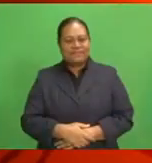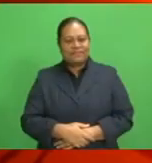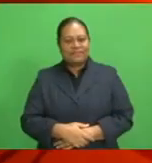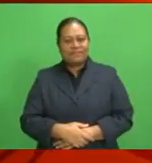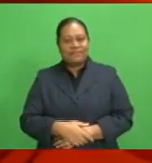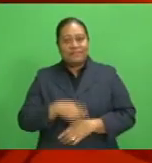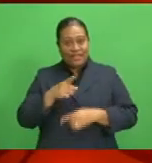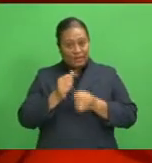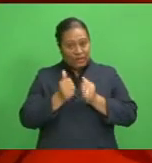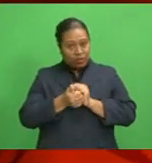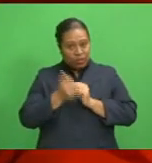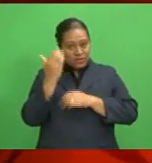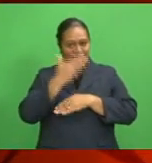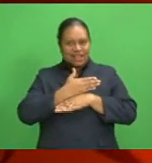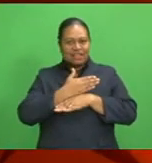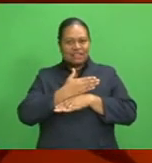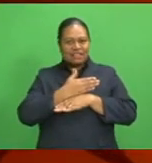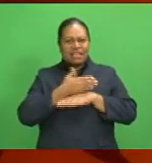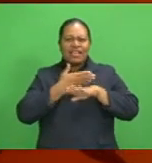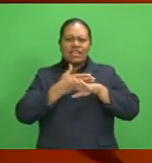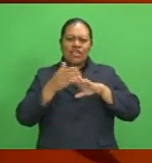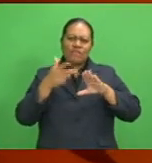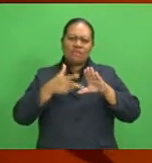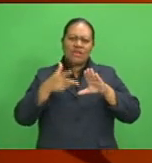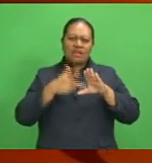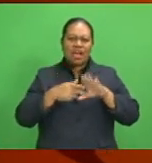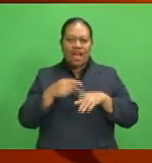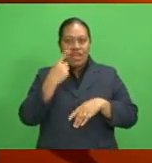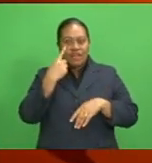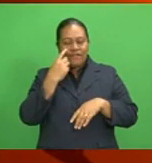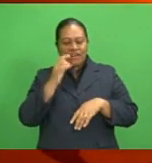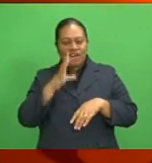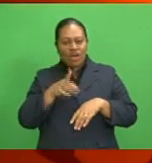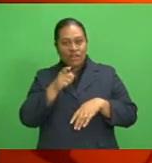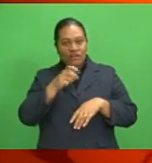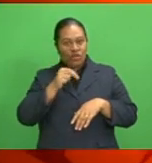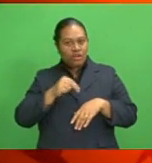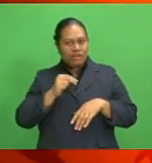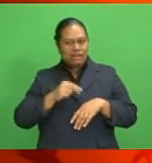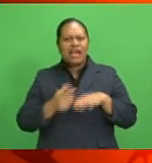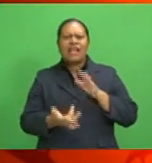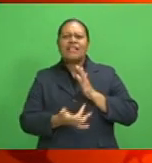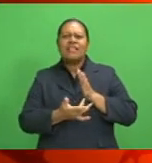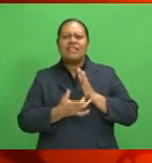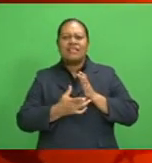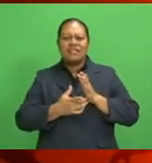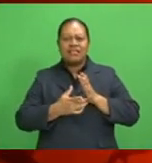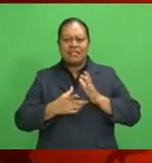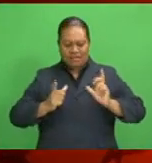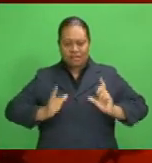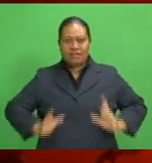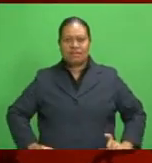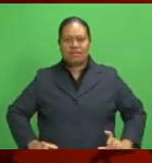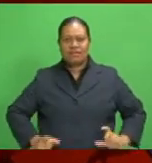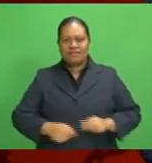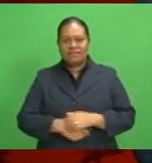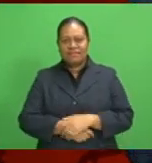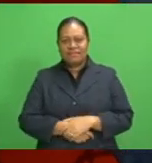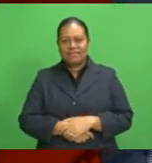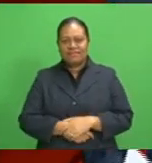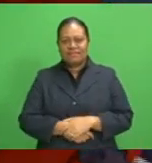That's it from Sports Tonight coming up in new media. Find out if you're in need of a digital detox. This and more after the break.